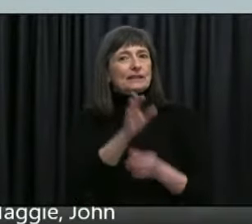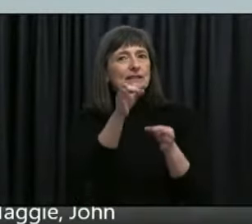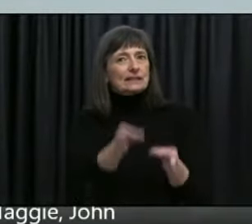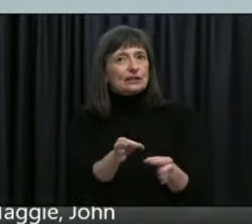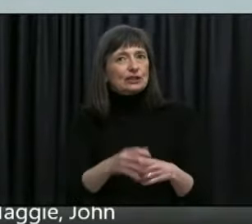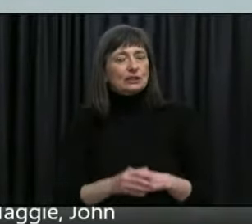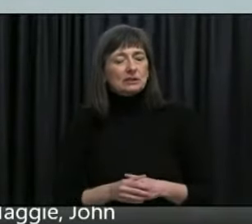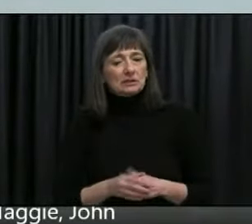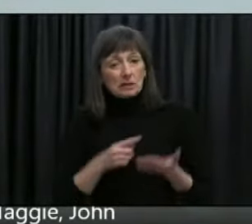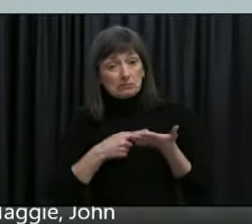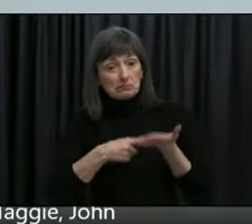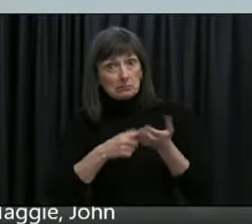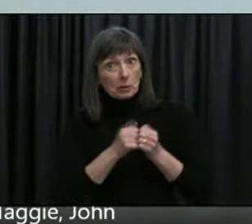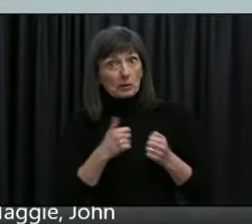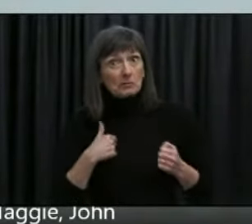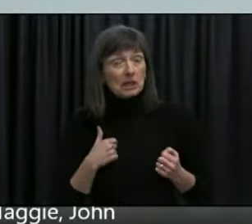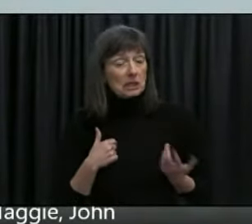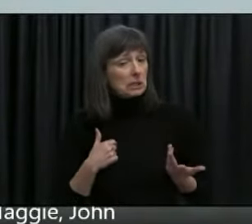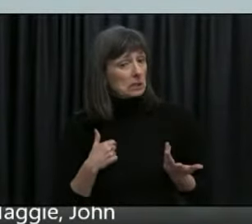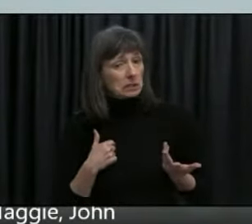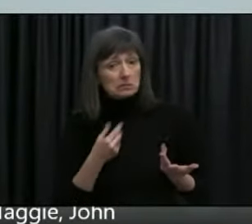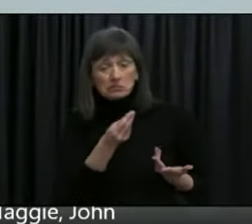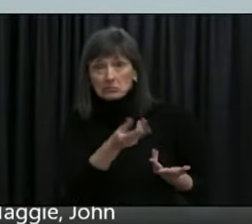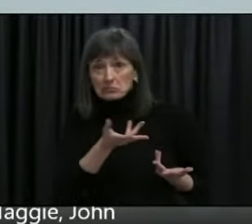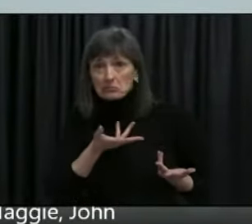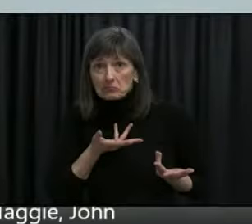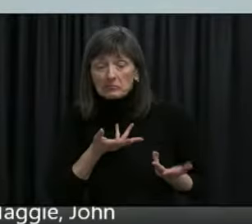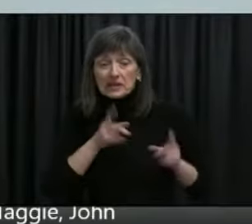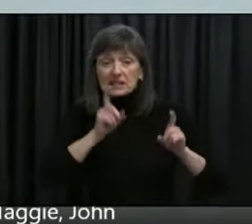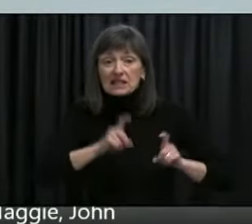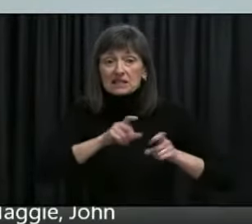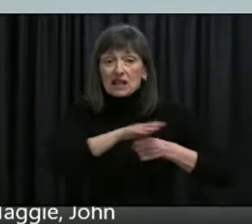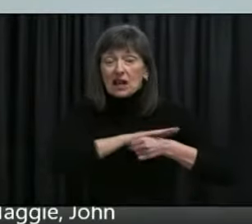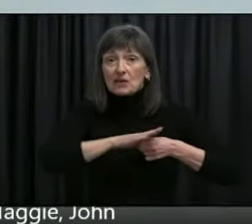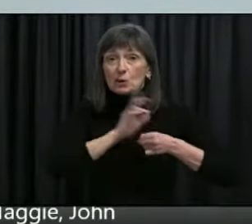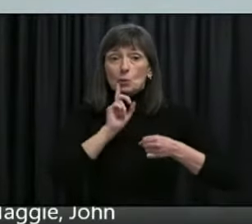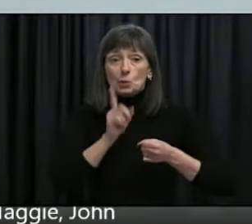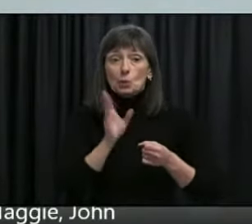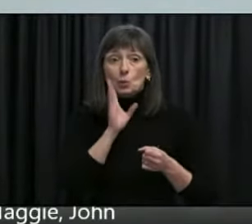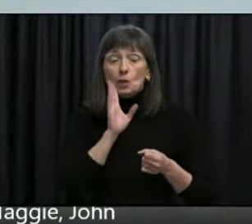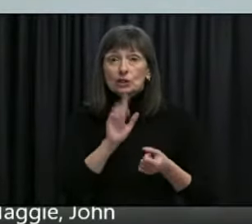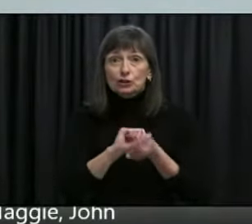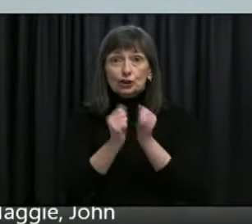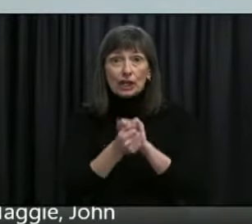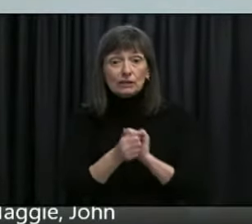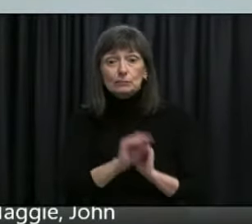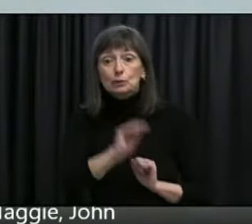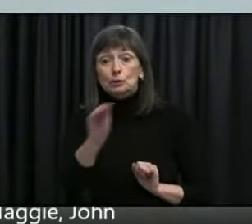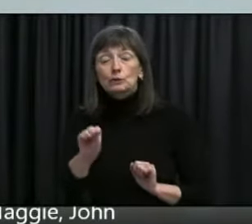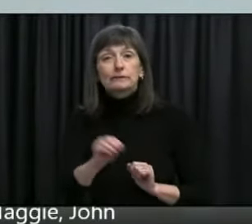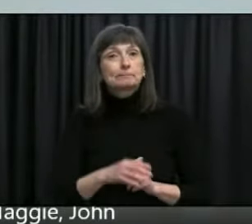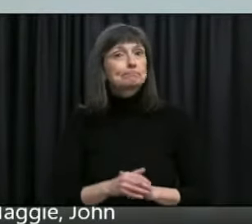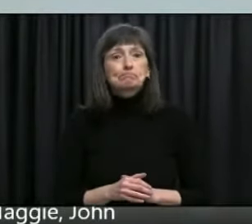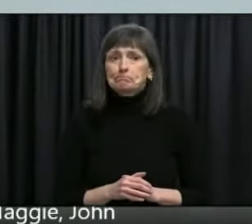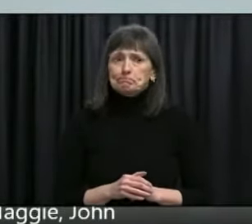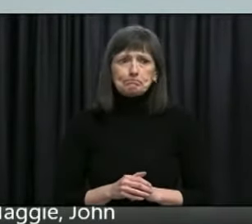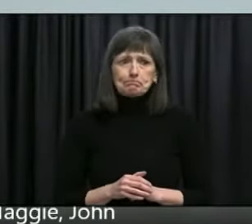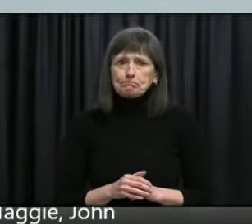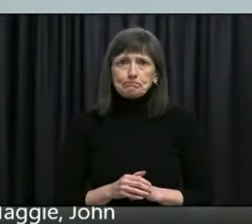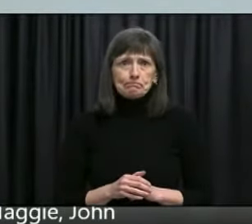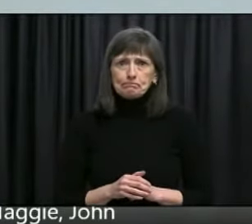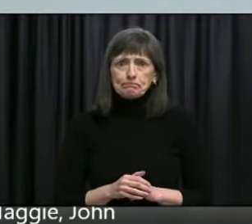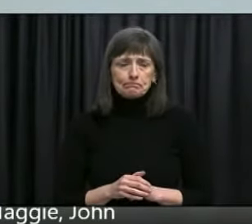been advised of any substantive change to testing sites across central health indeed i've not been advised of any